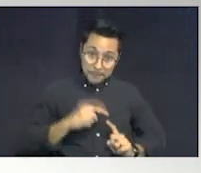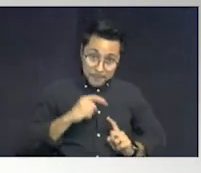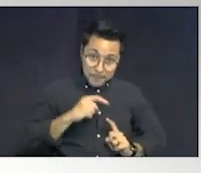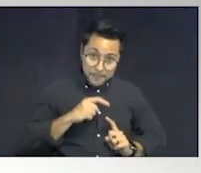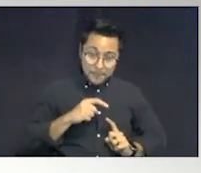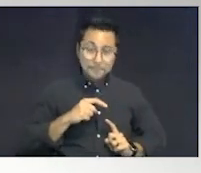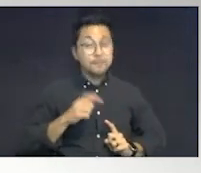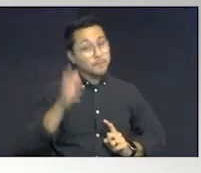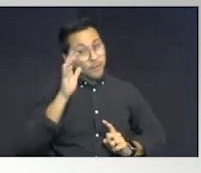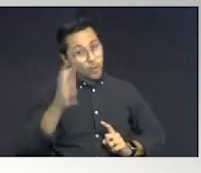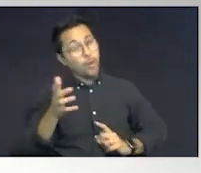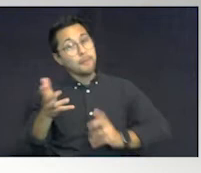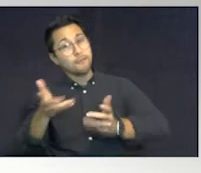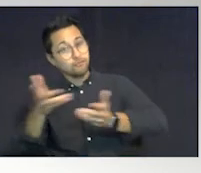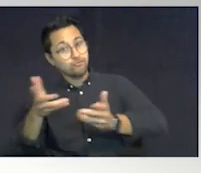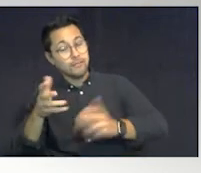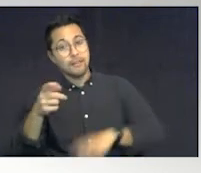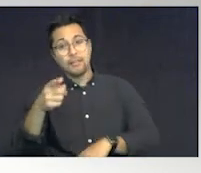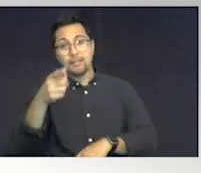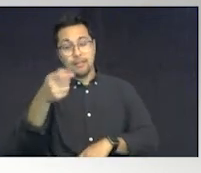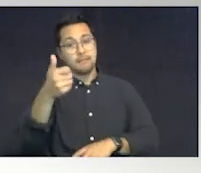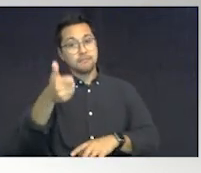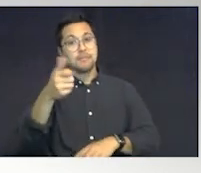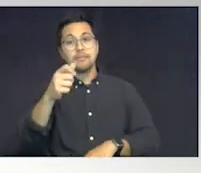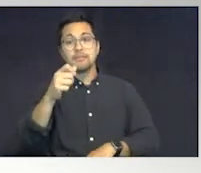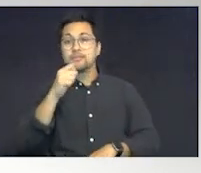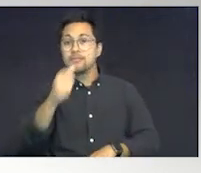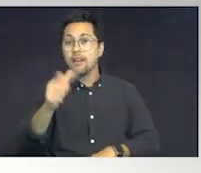they are going to be treated as a non-disabled individual.